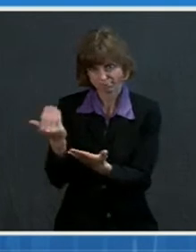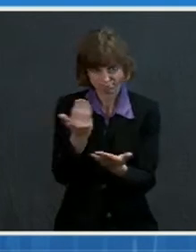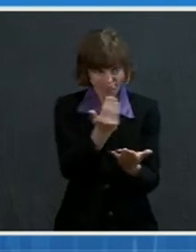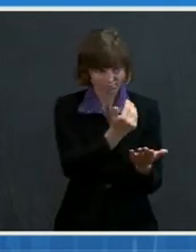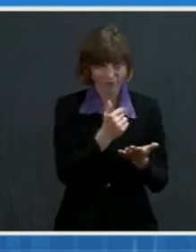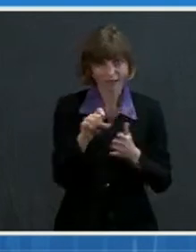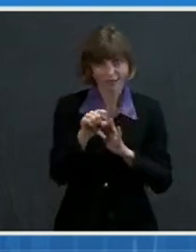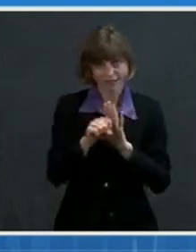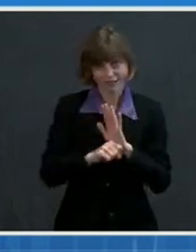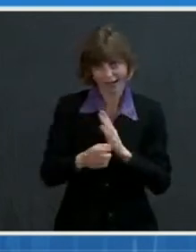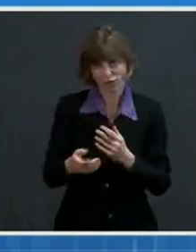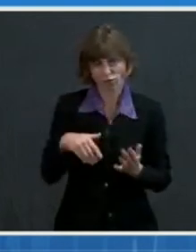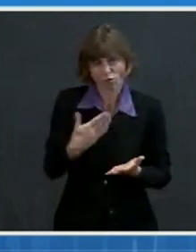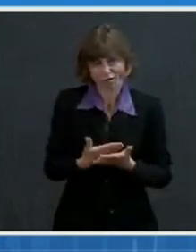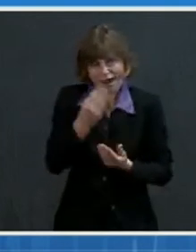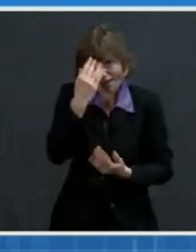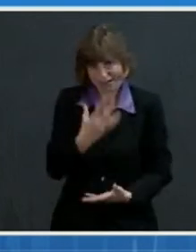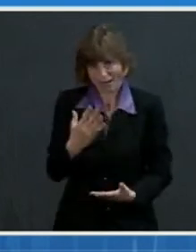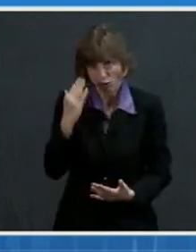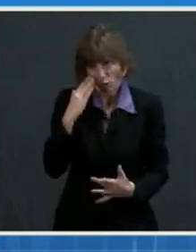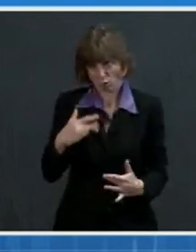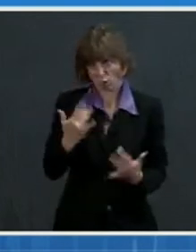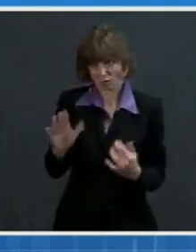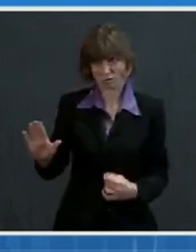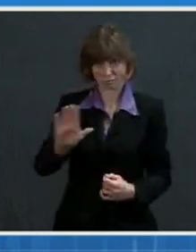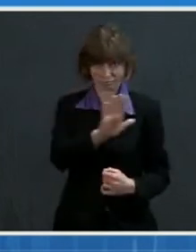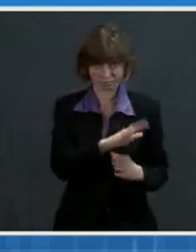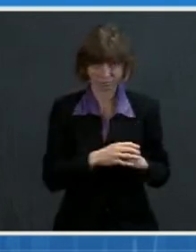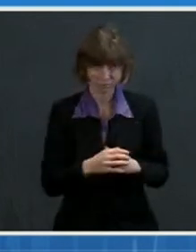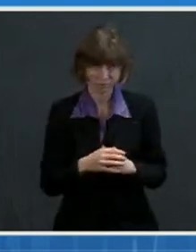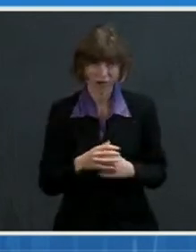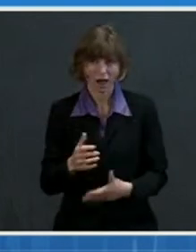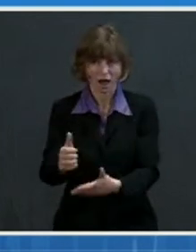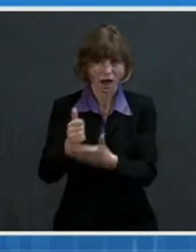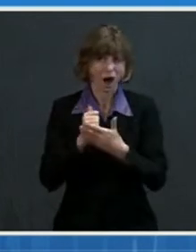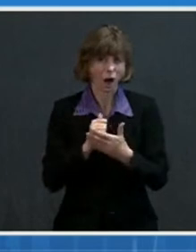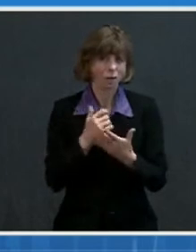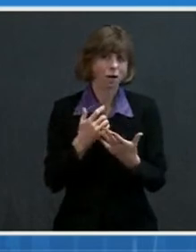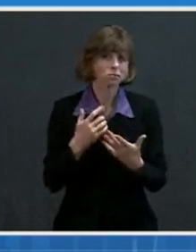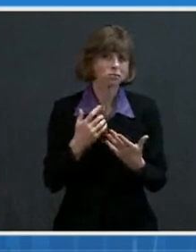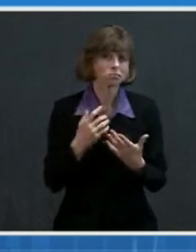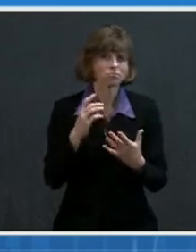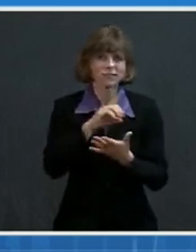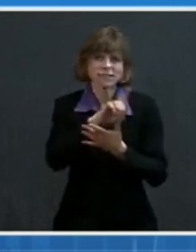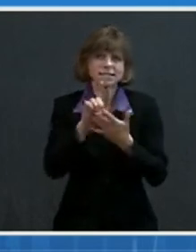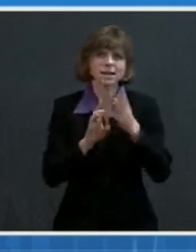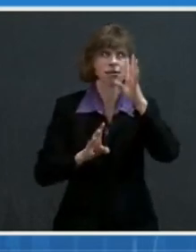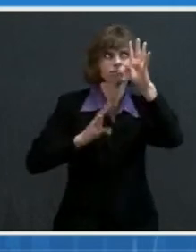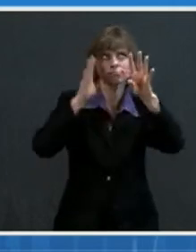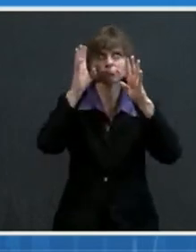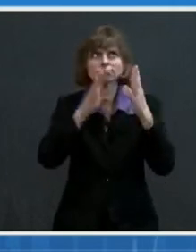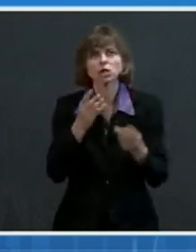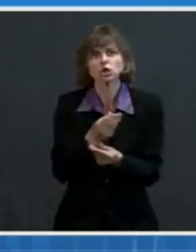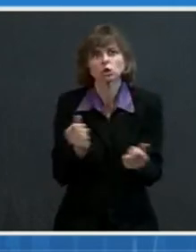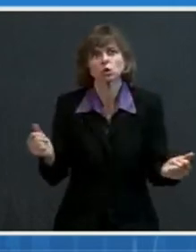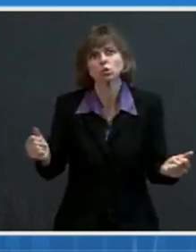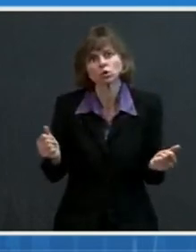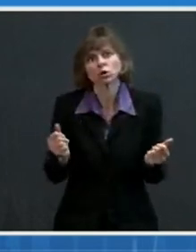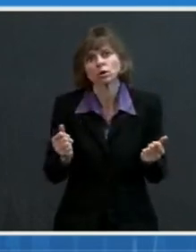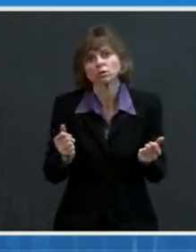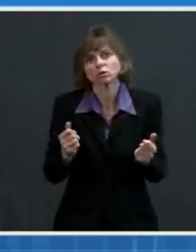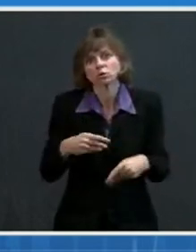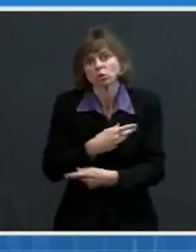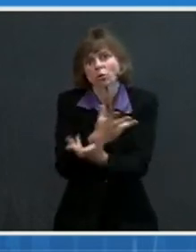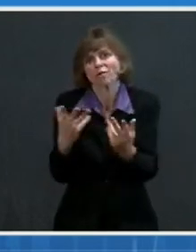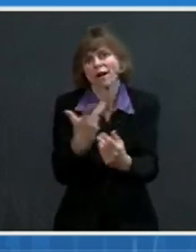and to work with us to find creative solutions to the inequitable vaccine uptake that has already emerged in these first months